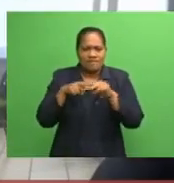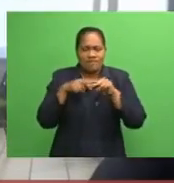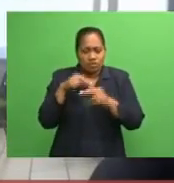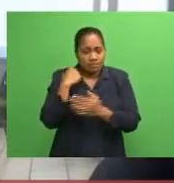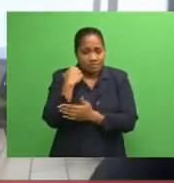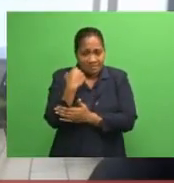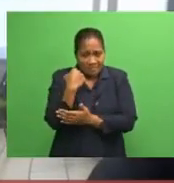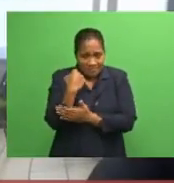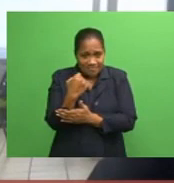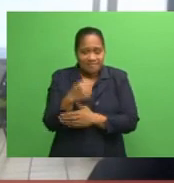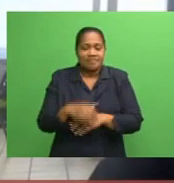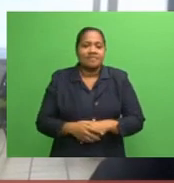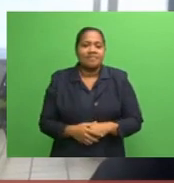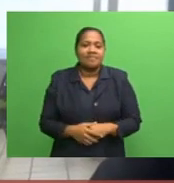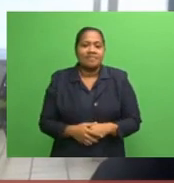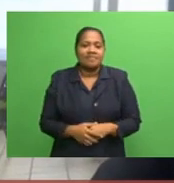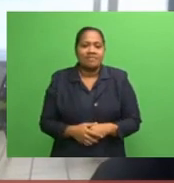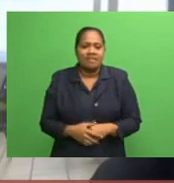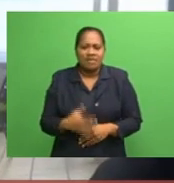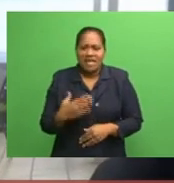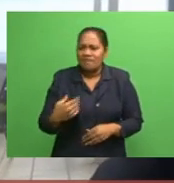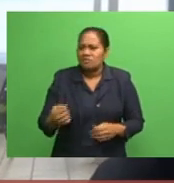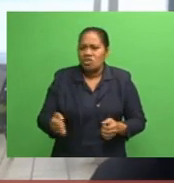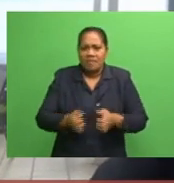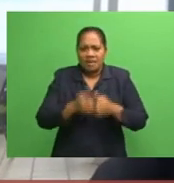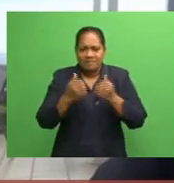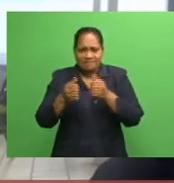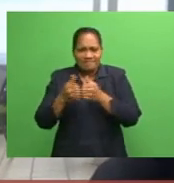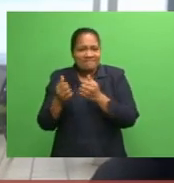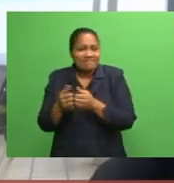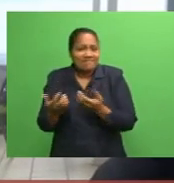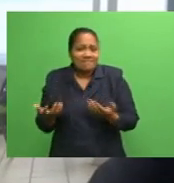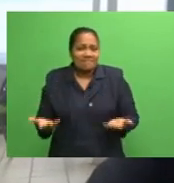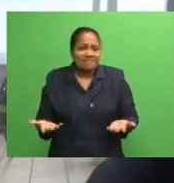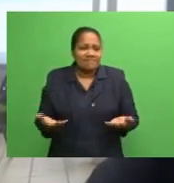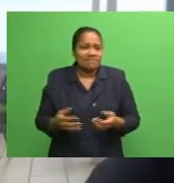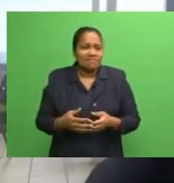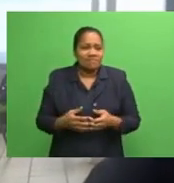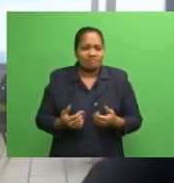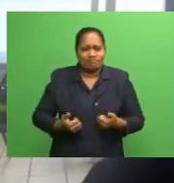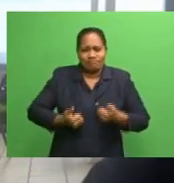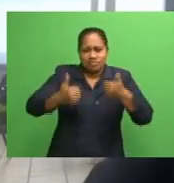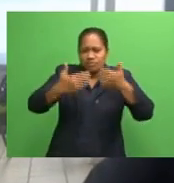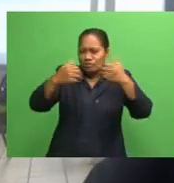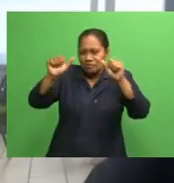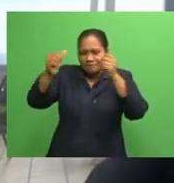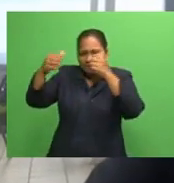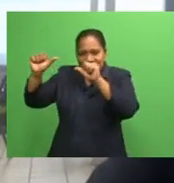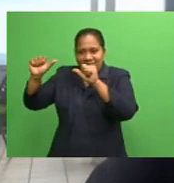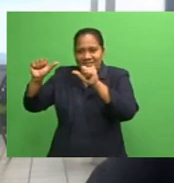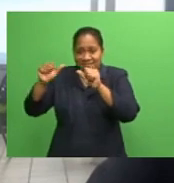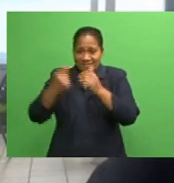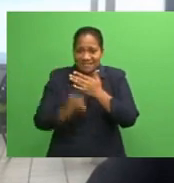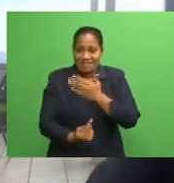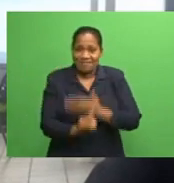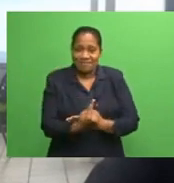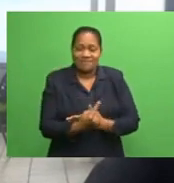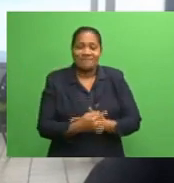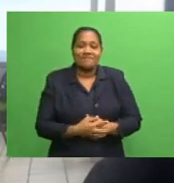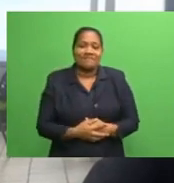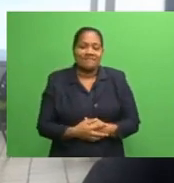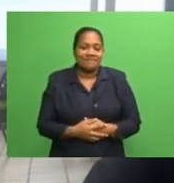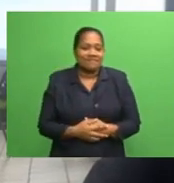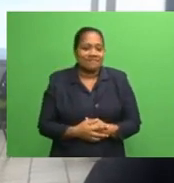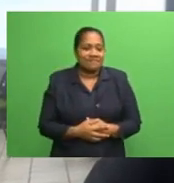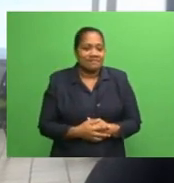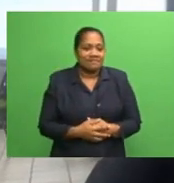been so many great achievements on and off the field, starting at the